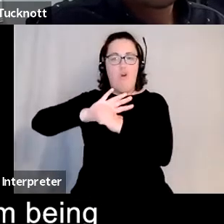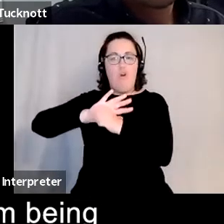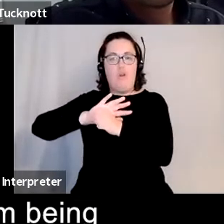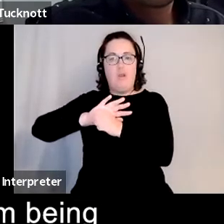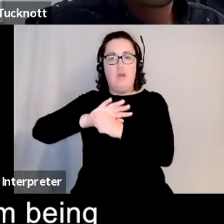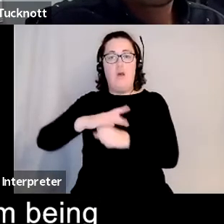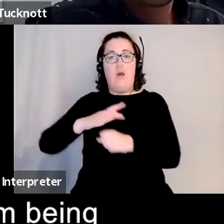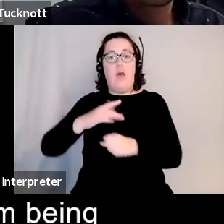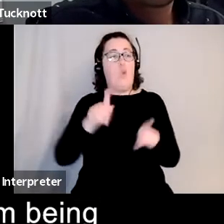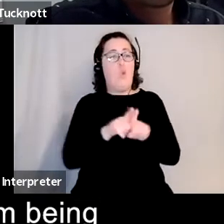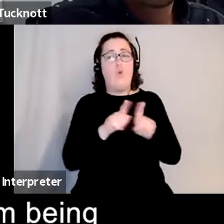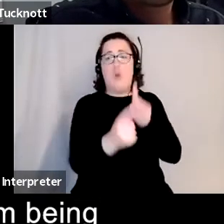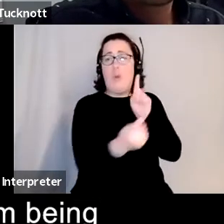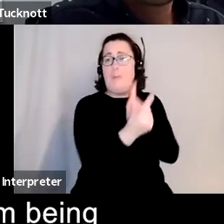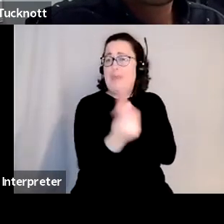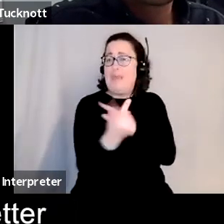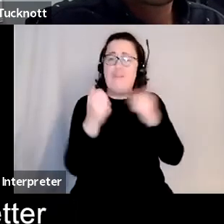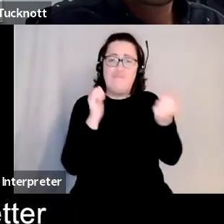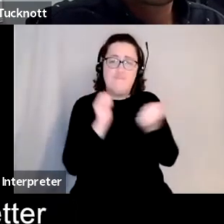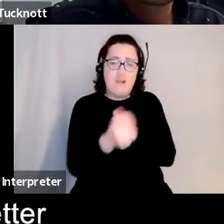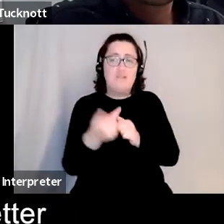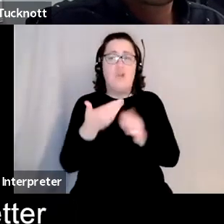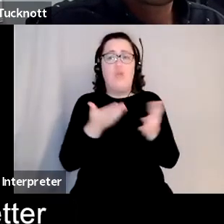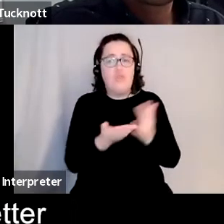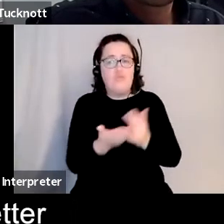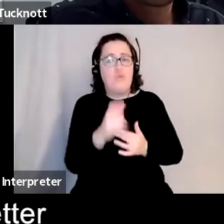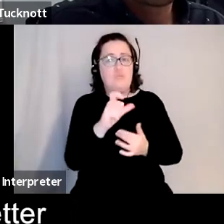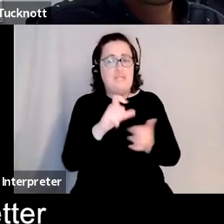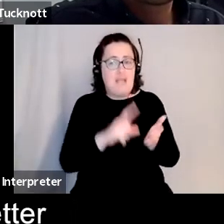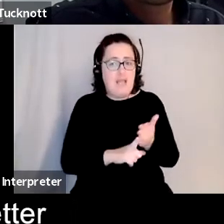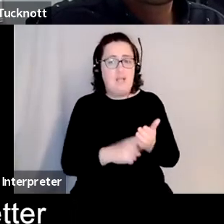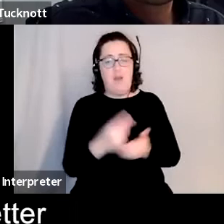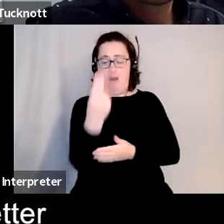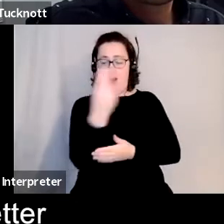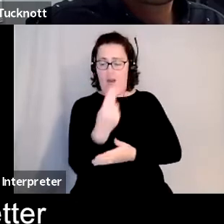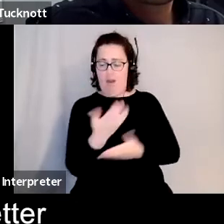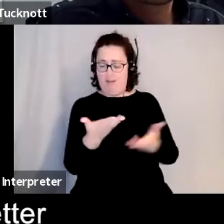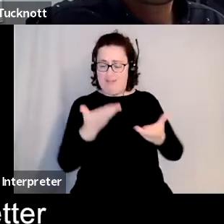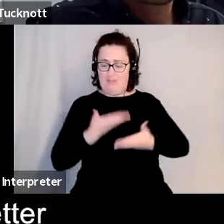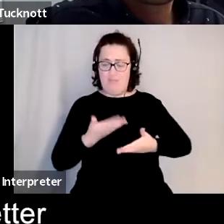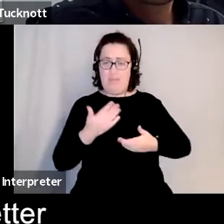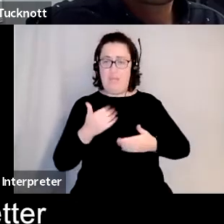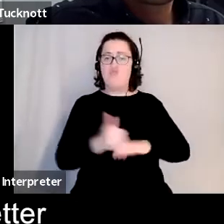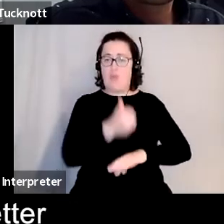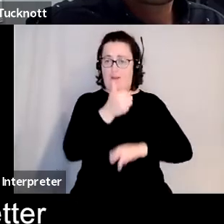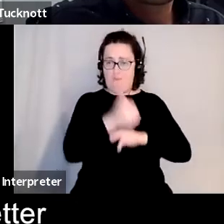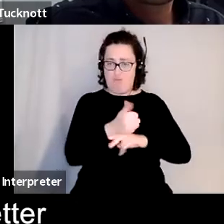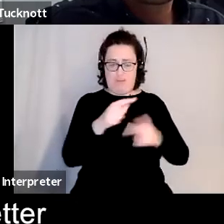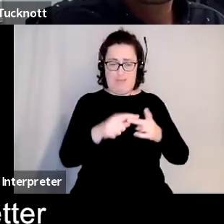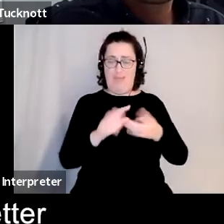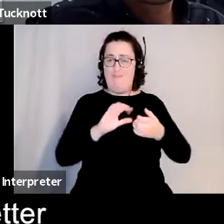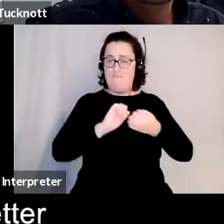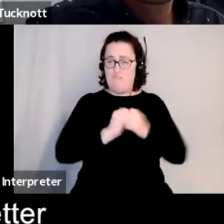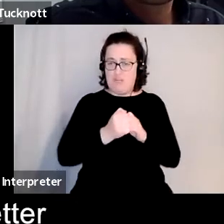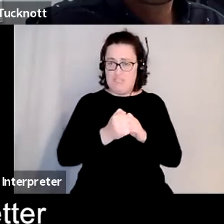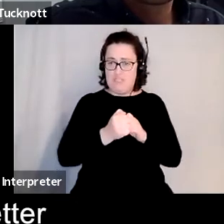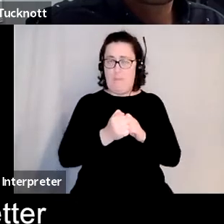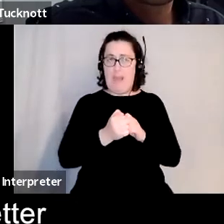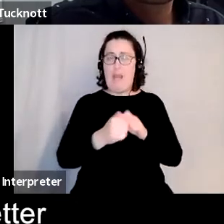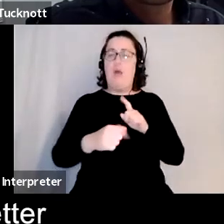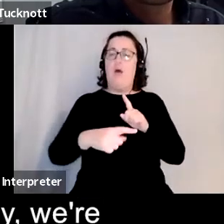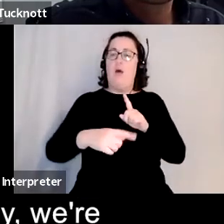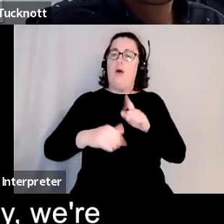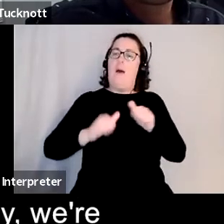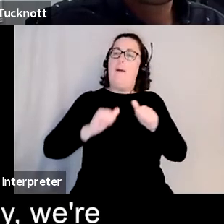city lit so art has given me recovery friendships and a better perspective and outlook on life